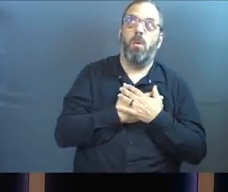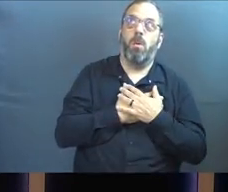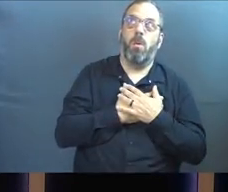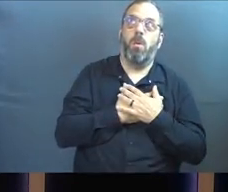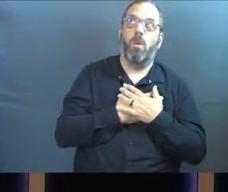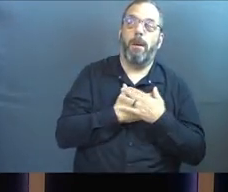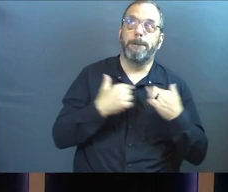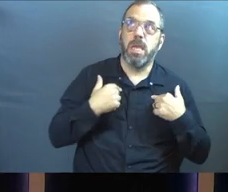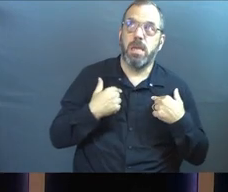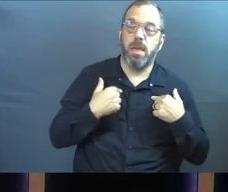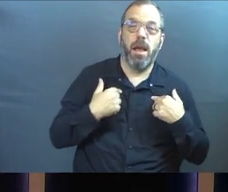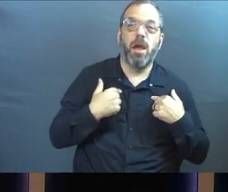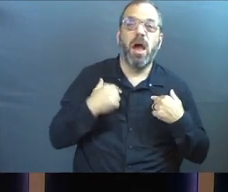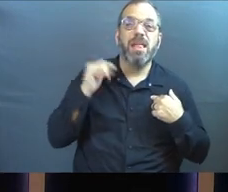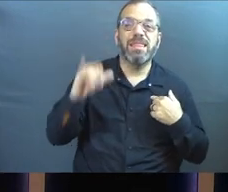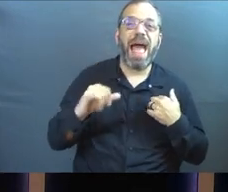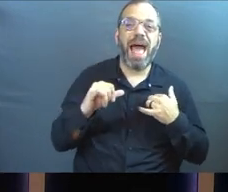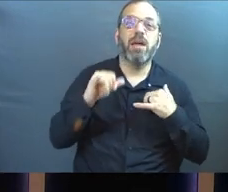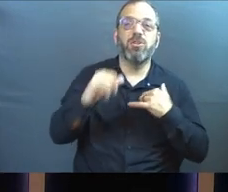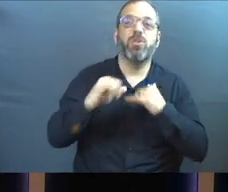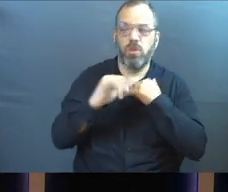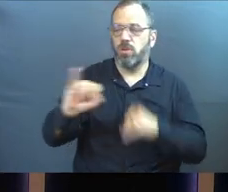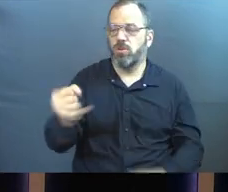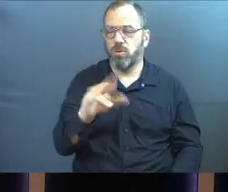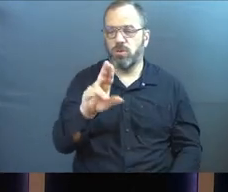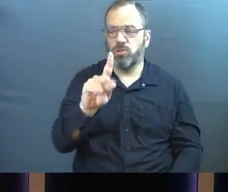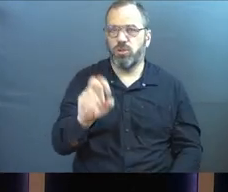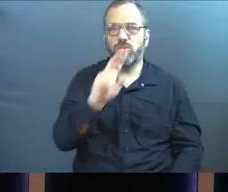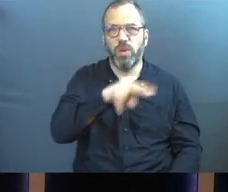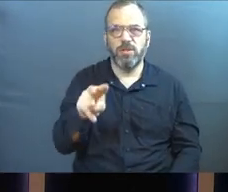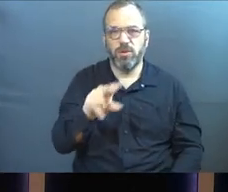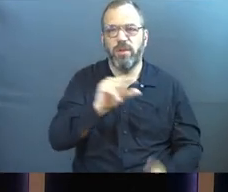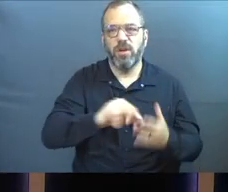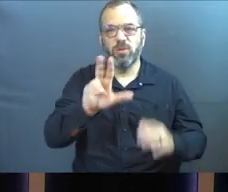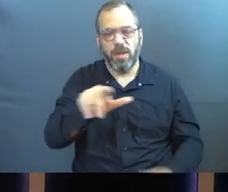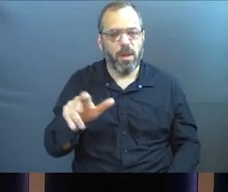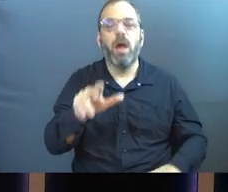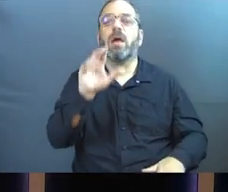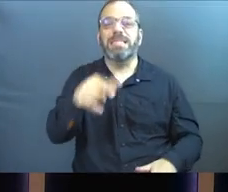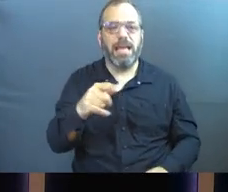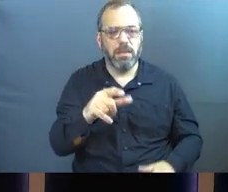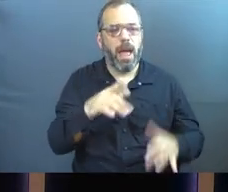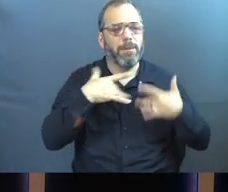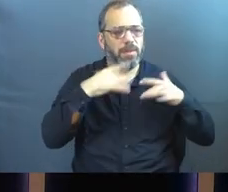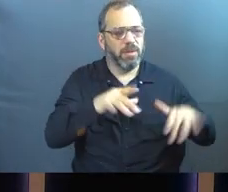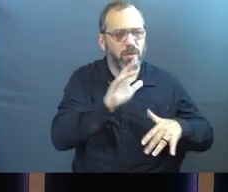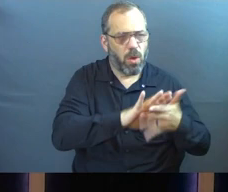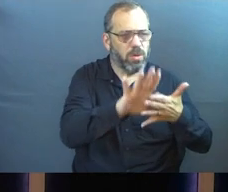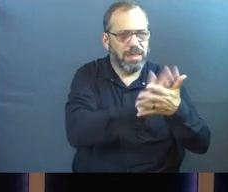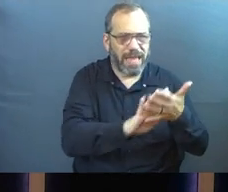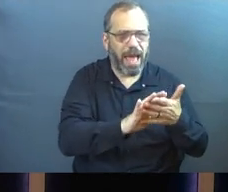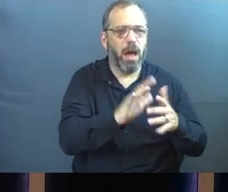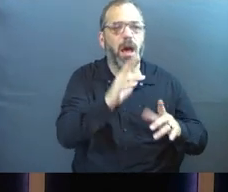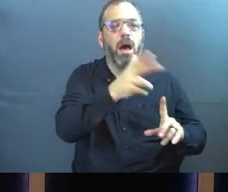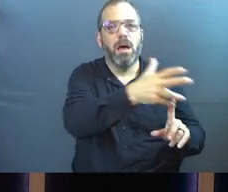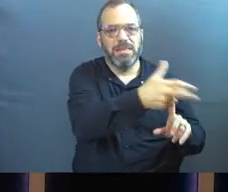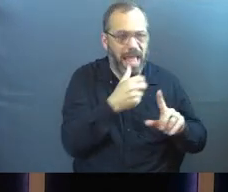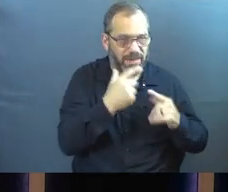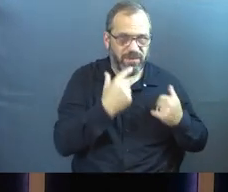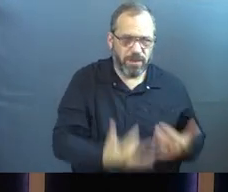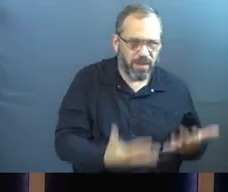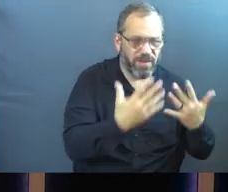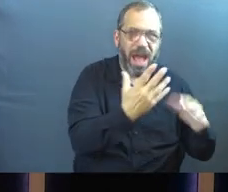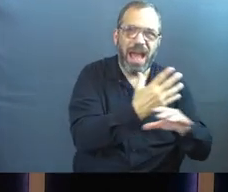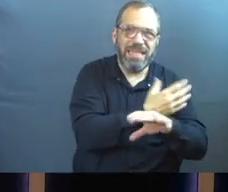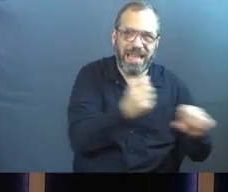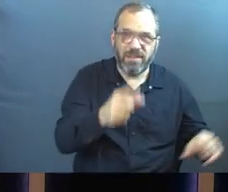You're supposed to walk in that same way. Jude 22 through 23 says, merciful to those who doubt. Snatch others from the fire